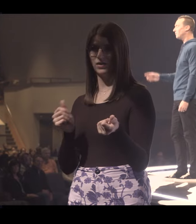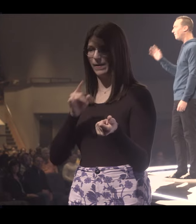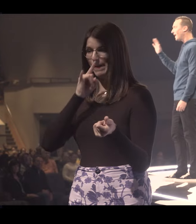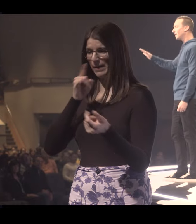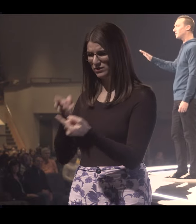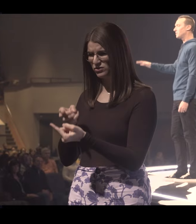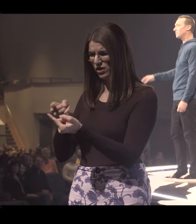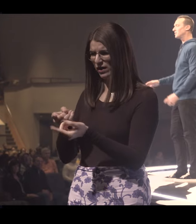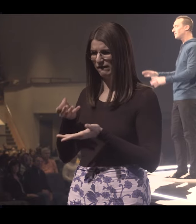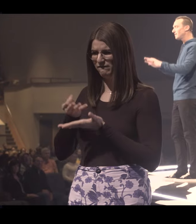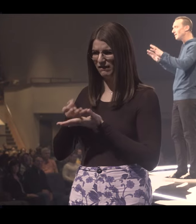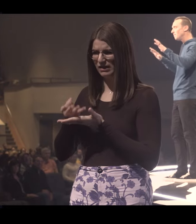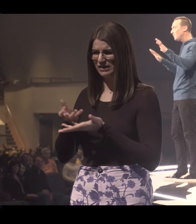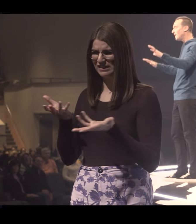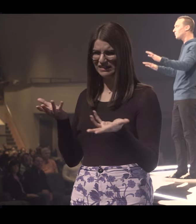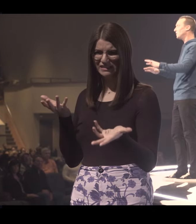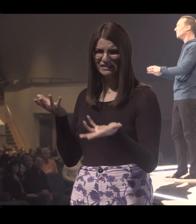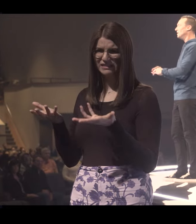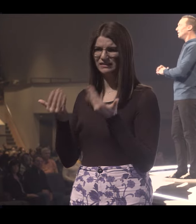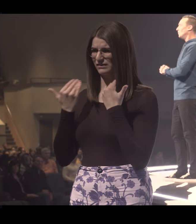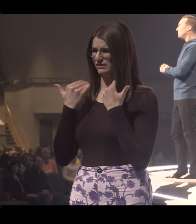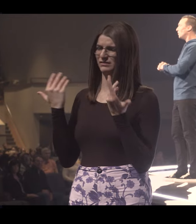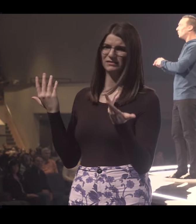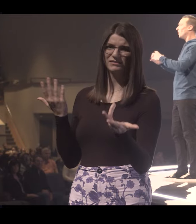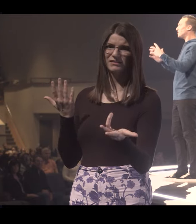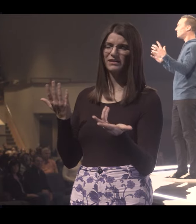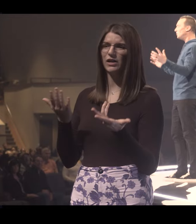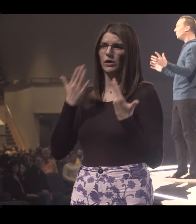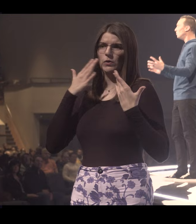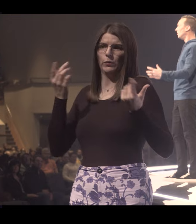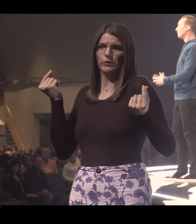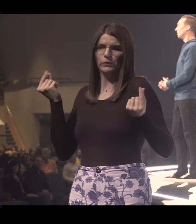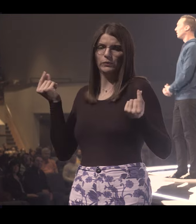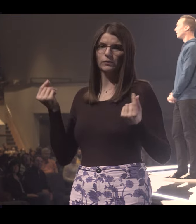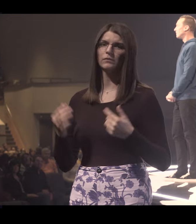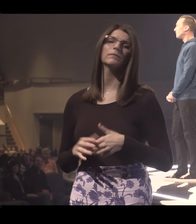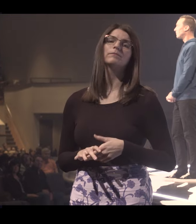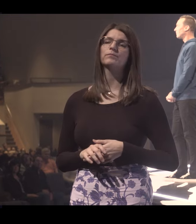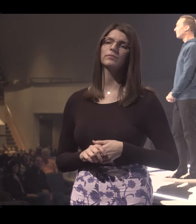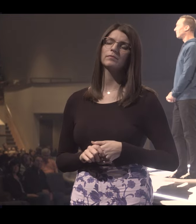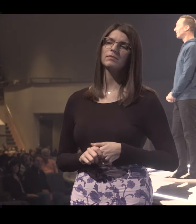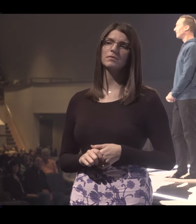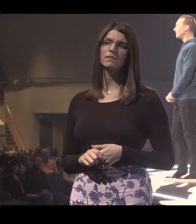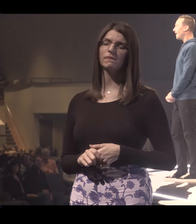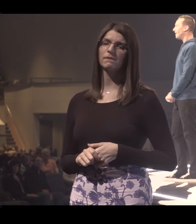When you have a kid struggling. When your finances are in the pits. When you don't know what to do.